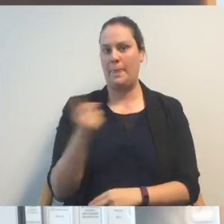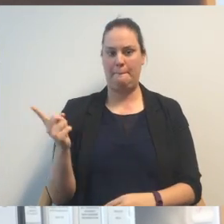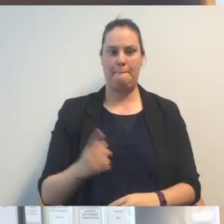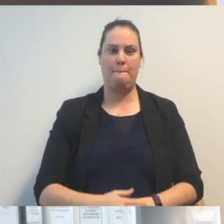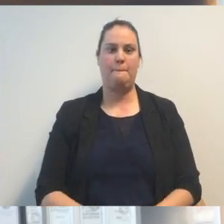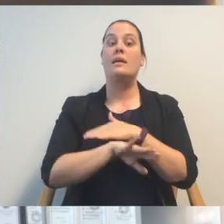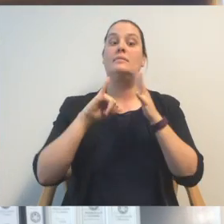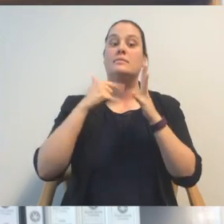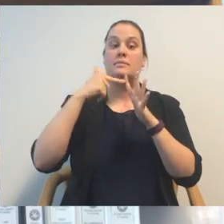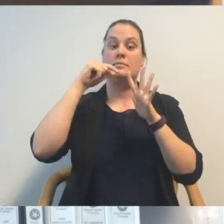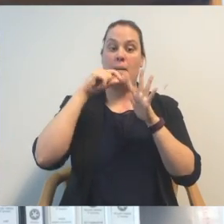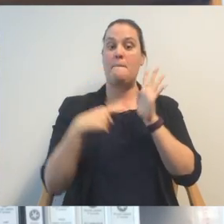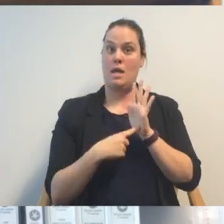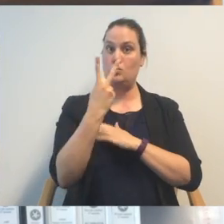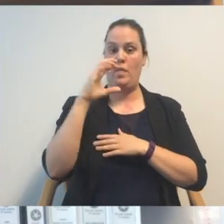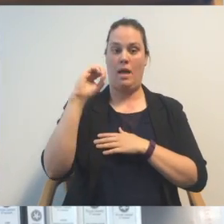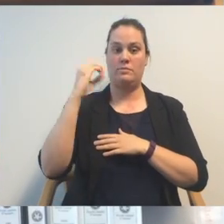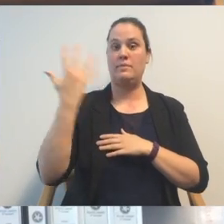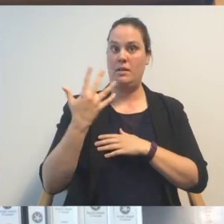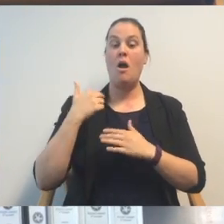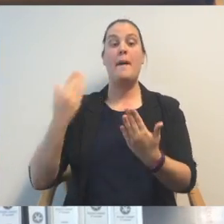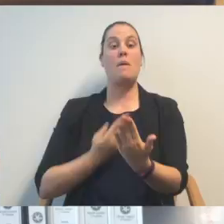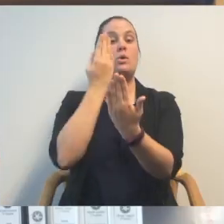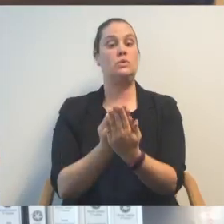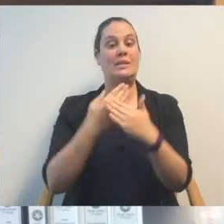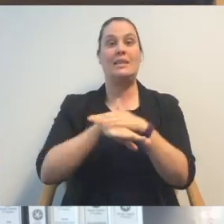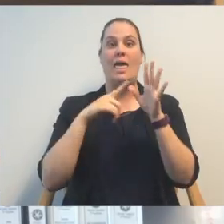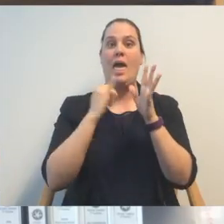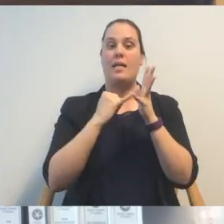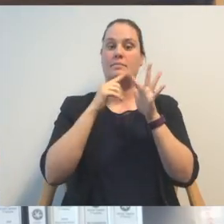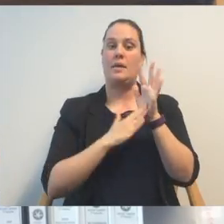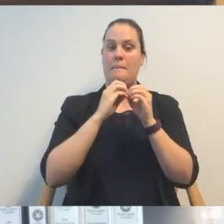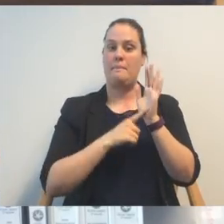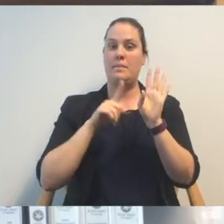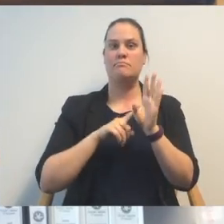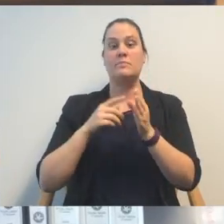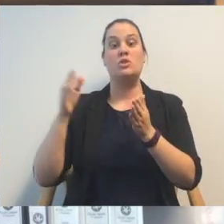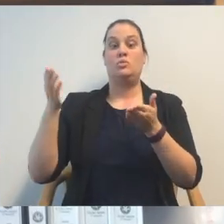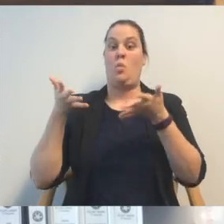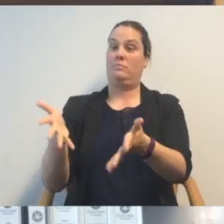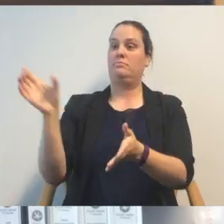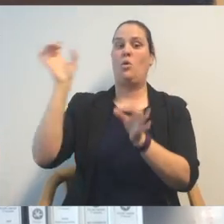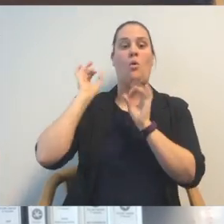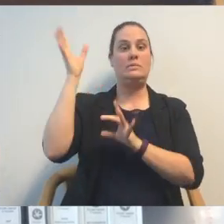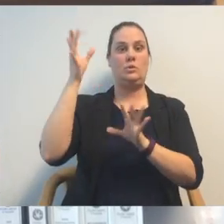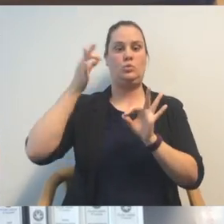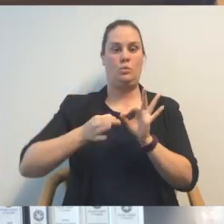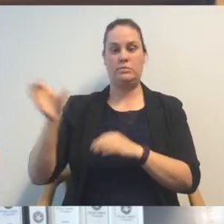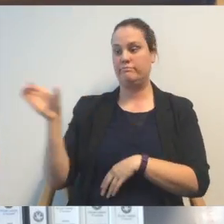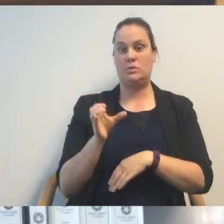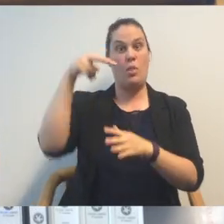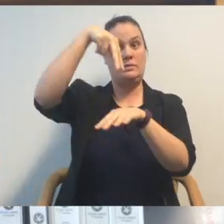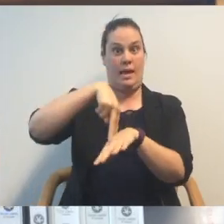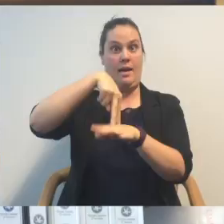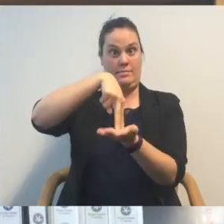development for them. In September 2015 I moved a motion in the Assembly relating to allowing Auslan